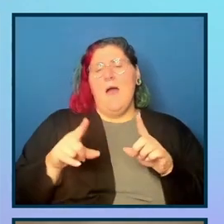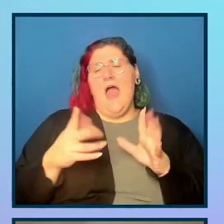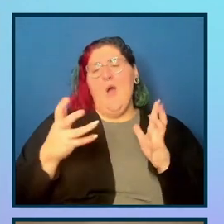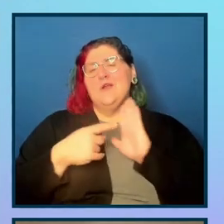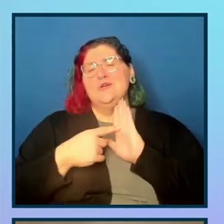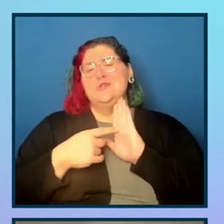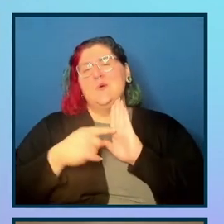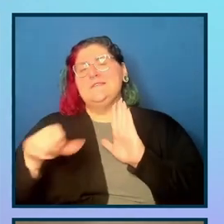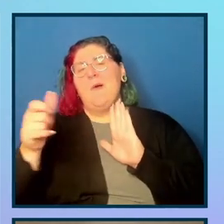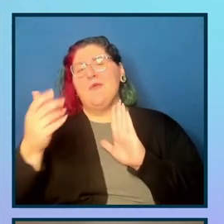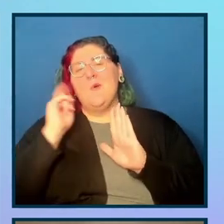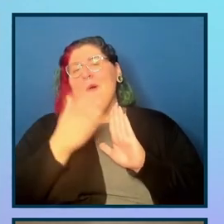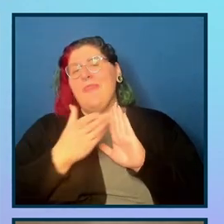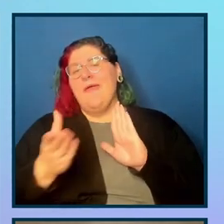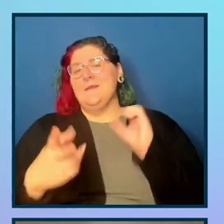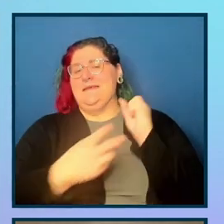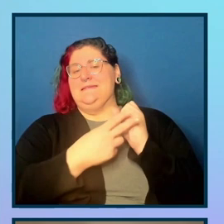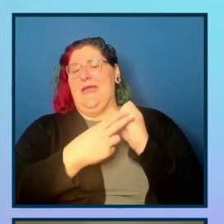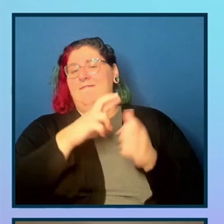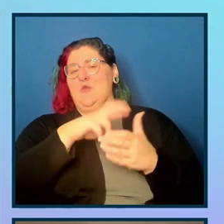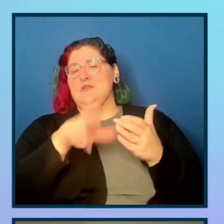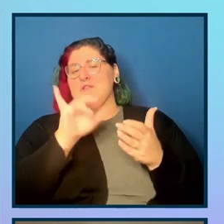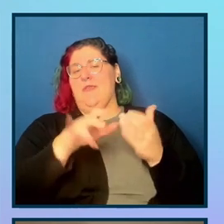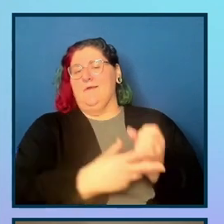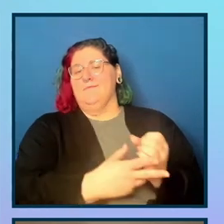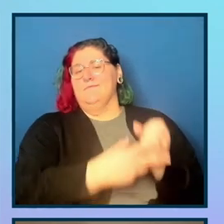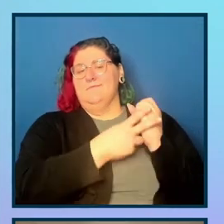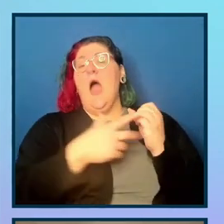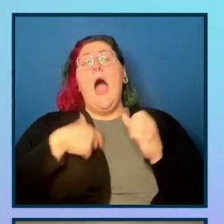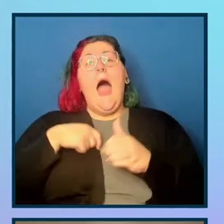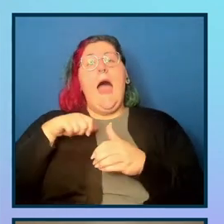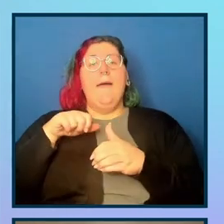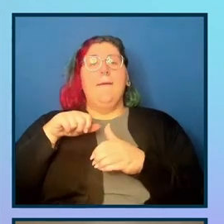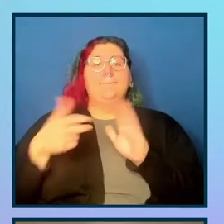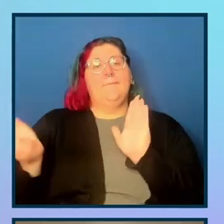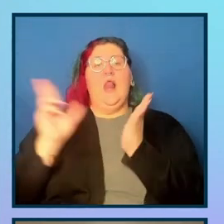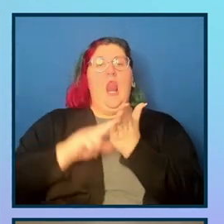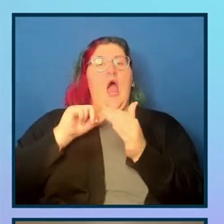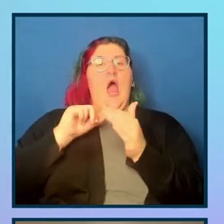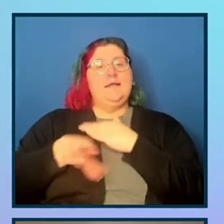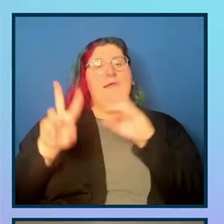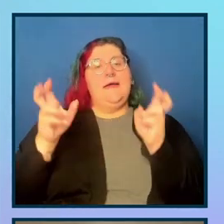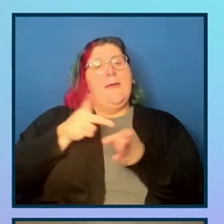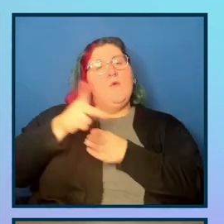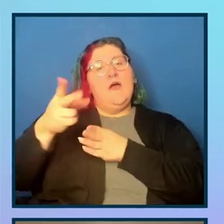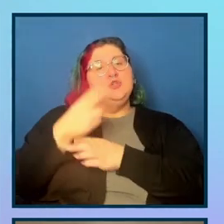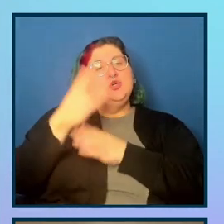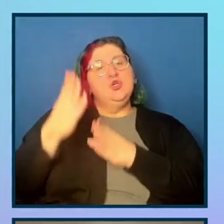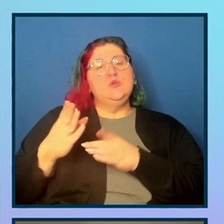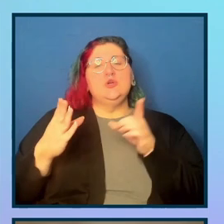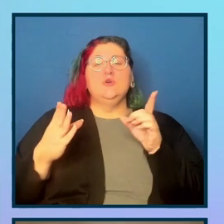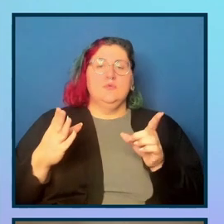So I'm actually going to save my results. I'm logged in as a pro user. Liz can probably drop a link in chat of how you might want to start your